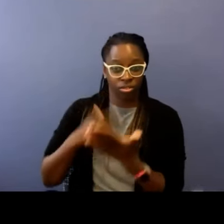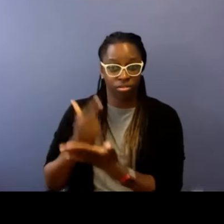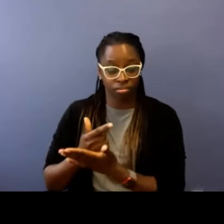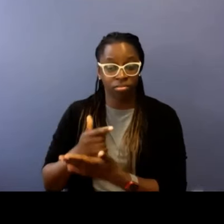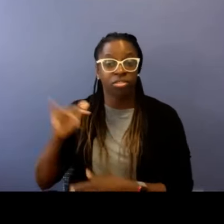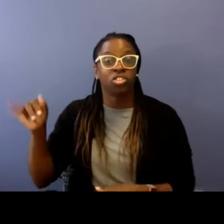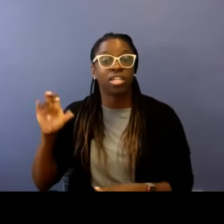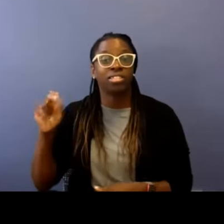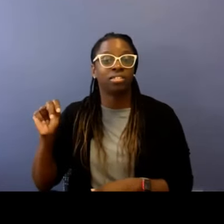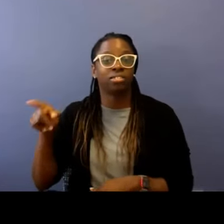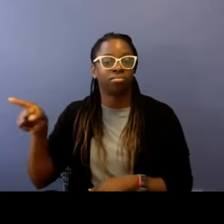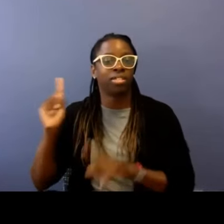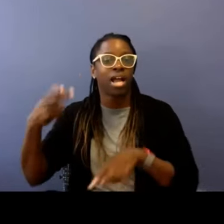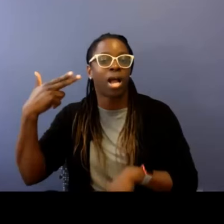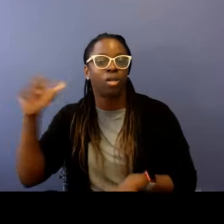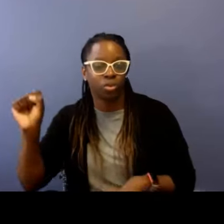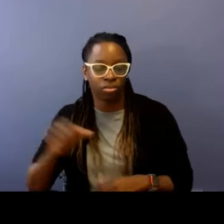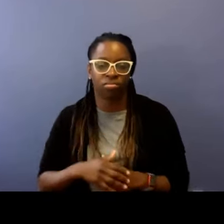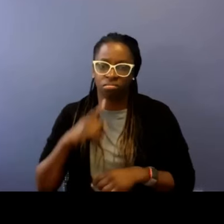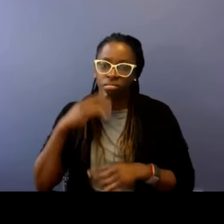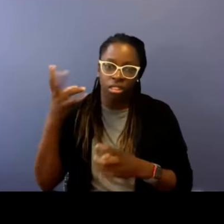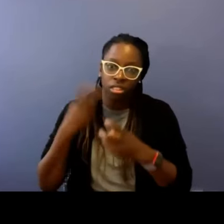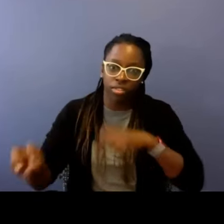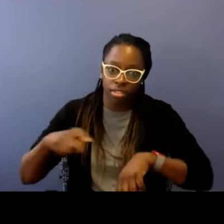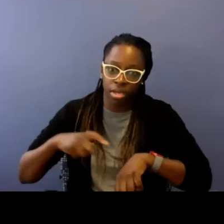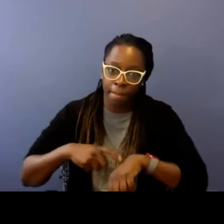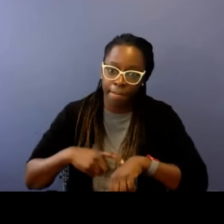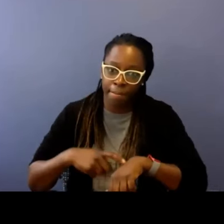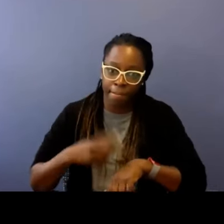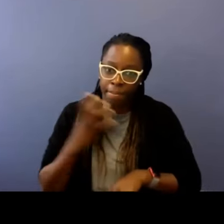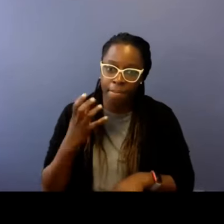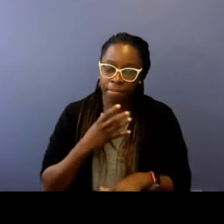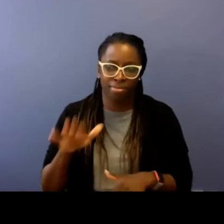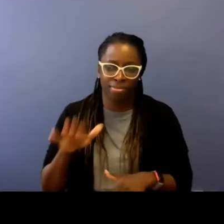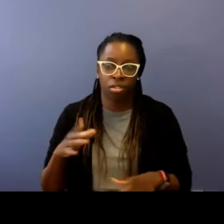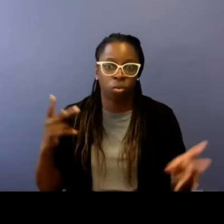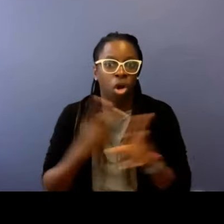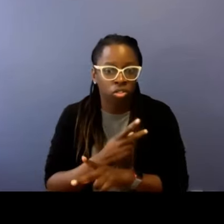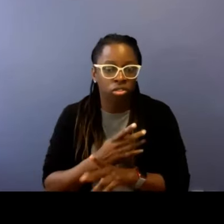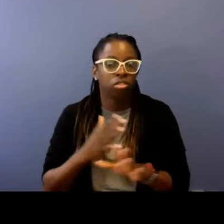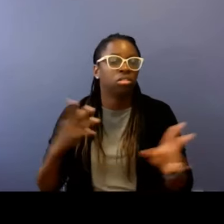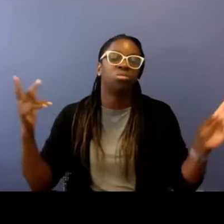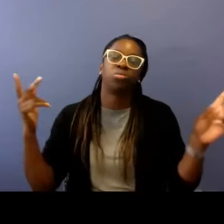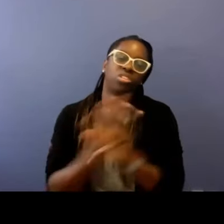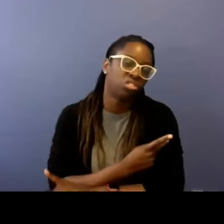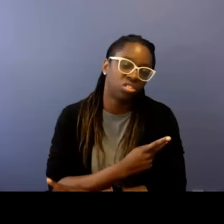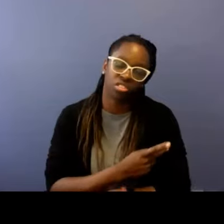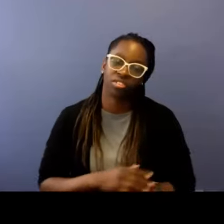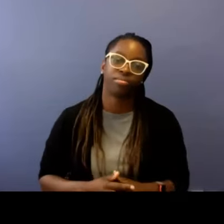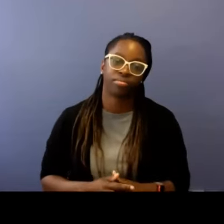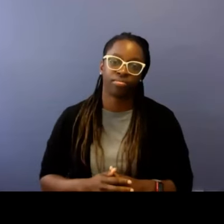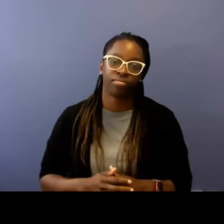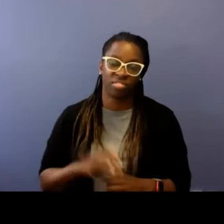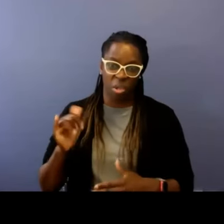my high school graduation and Justin going into high school and all these sort of transitions and it was just a really difficult time. Oh, it always got worse.